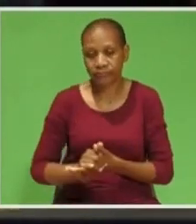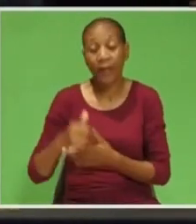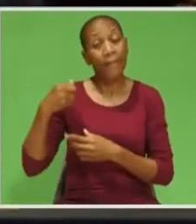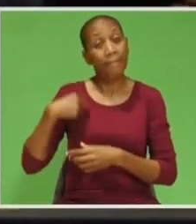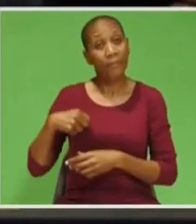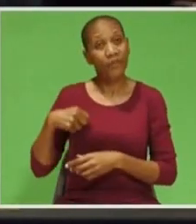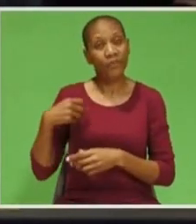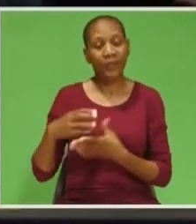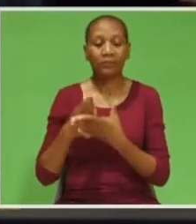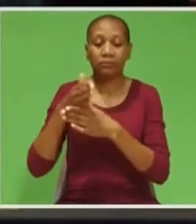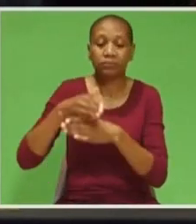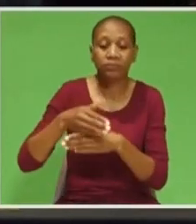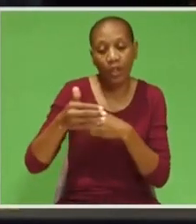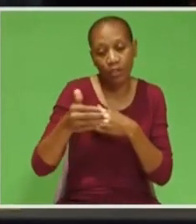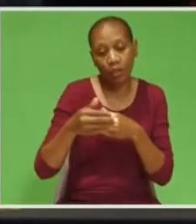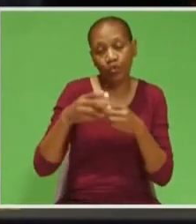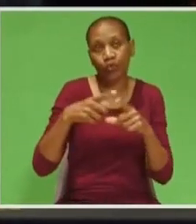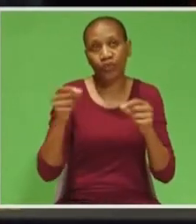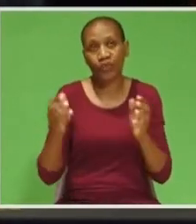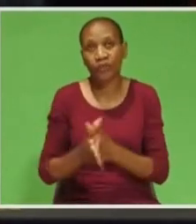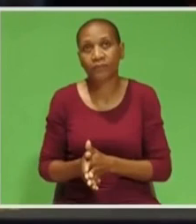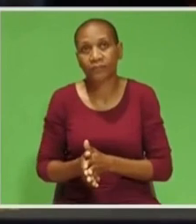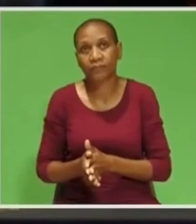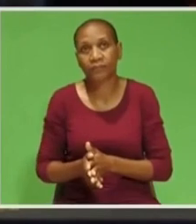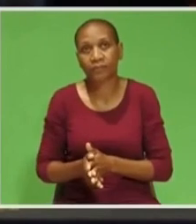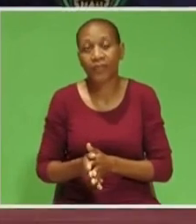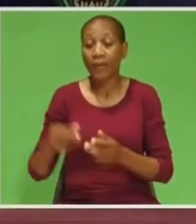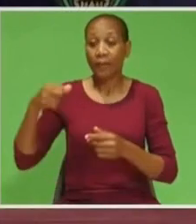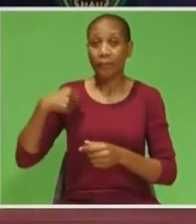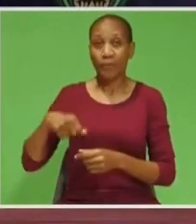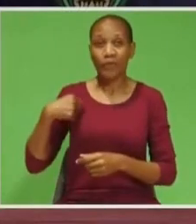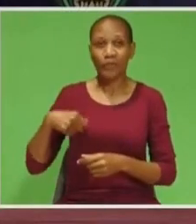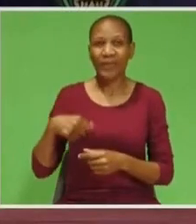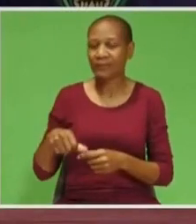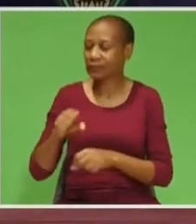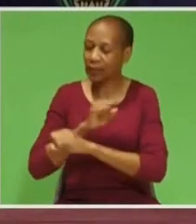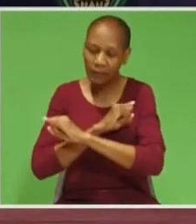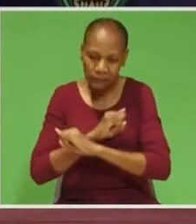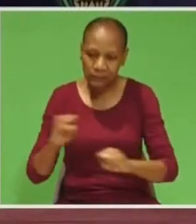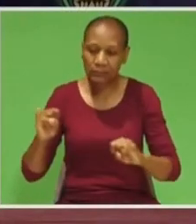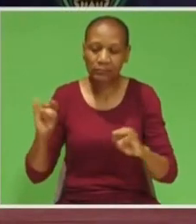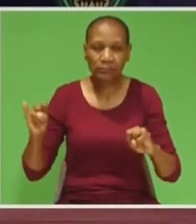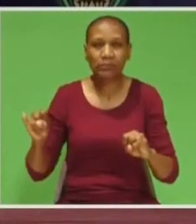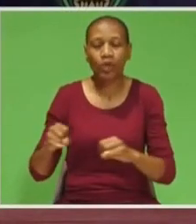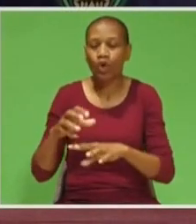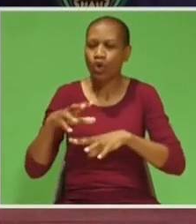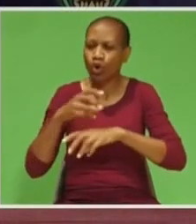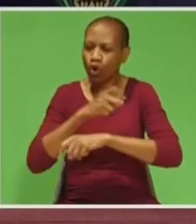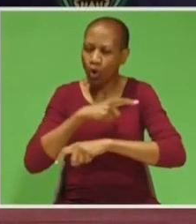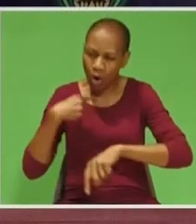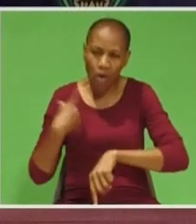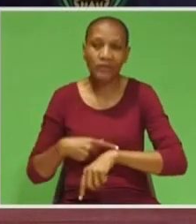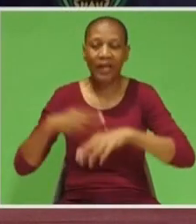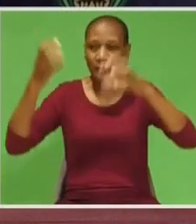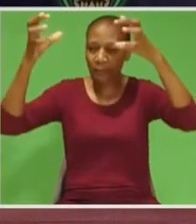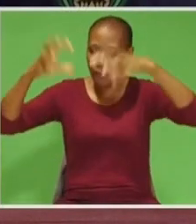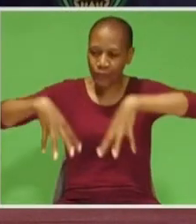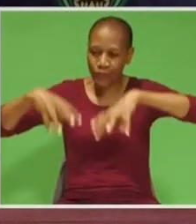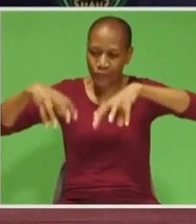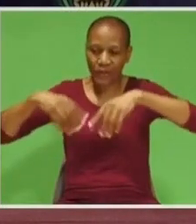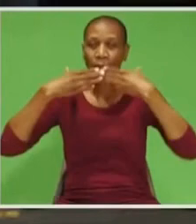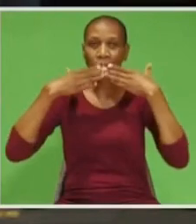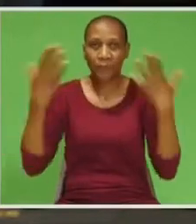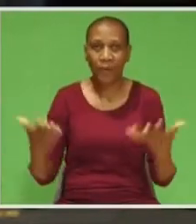hit, Honourable Members, by the longest drought, and they are